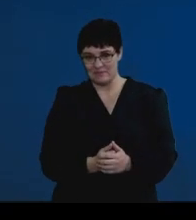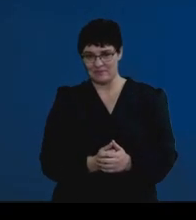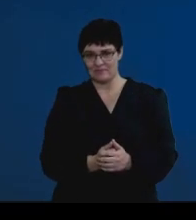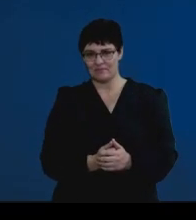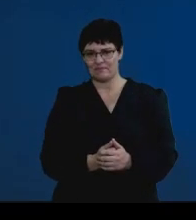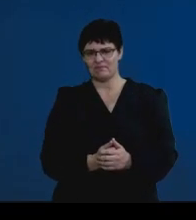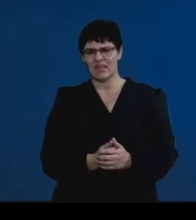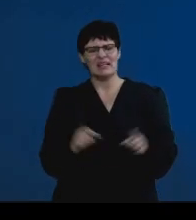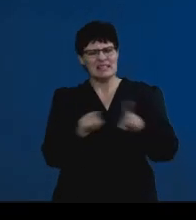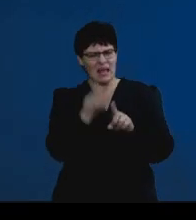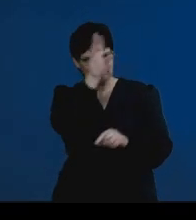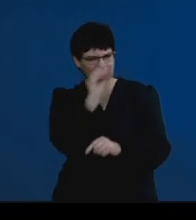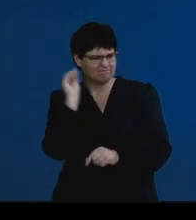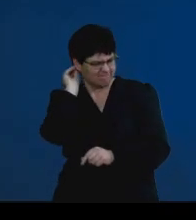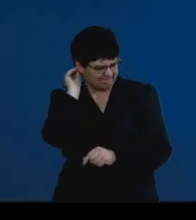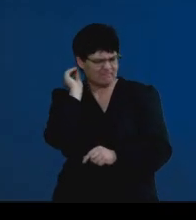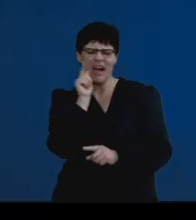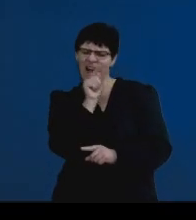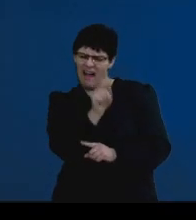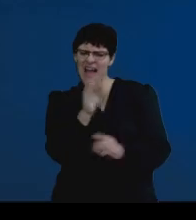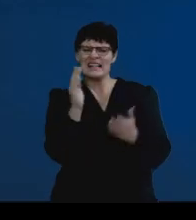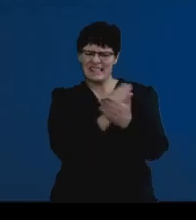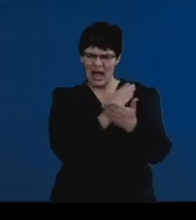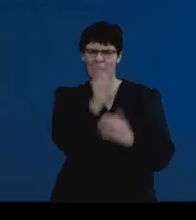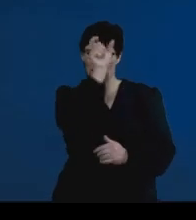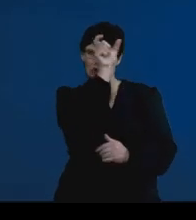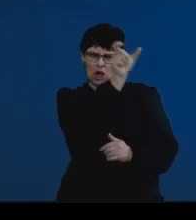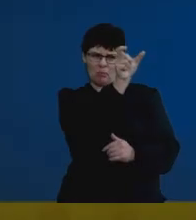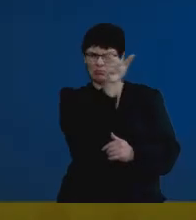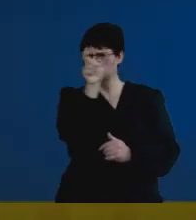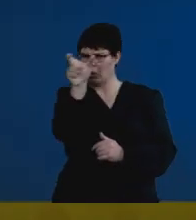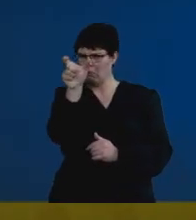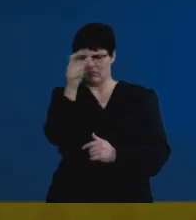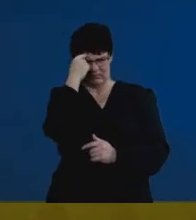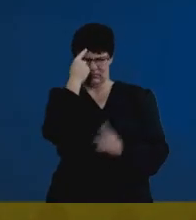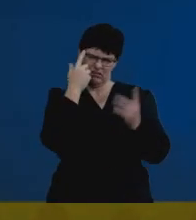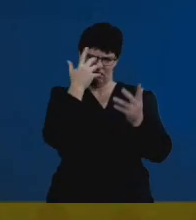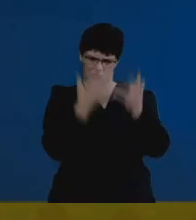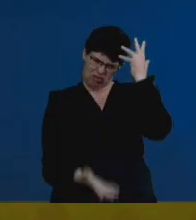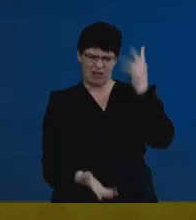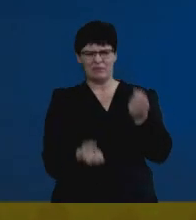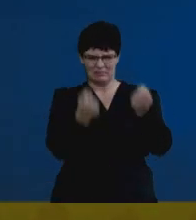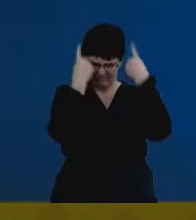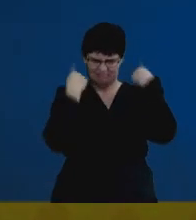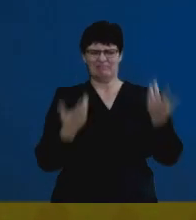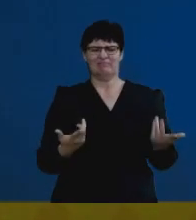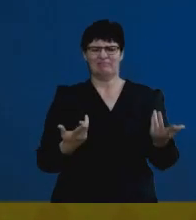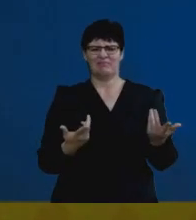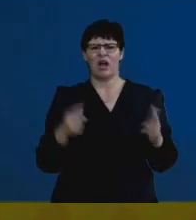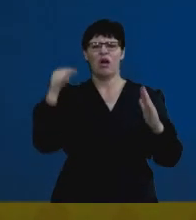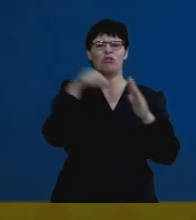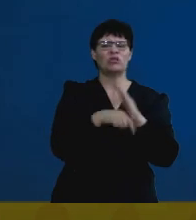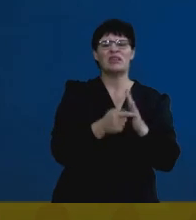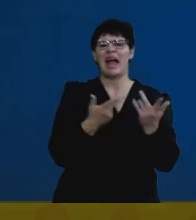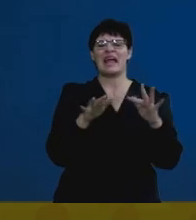We've also noticed that, through the years, that there are terms that are often confused or easily misunderstood. In the context